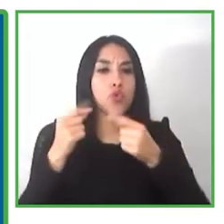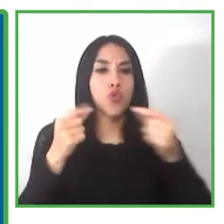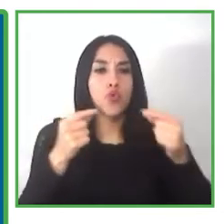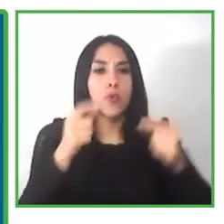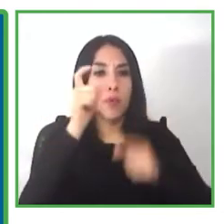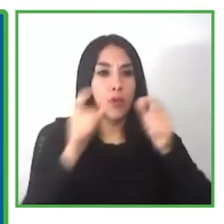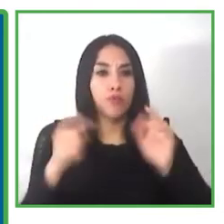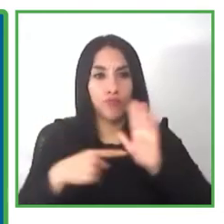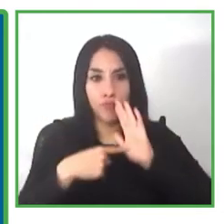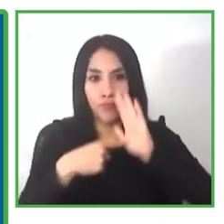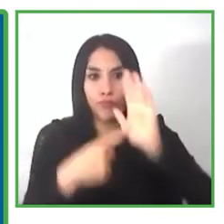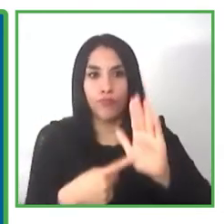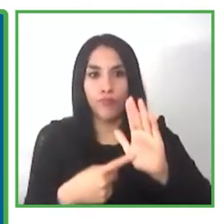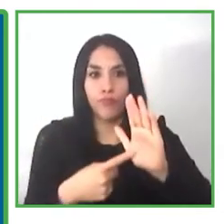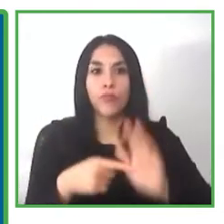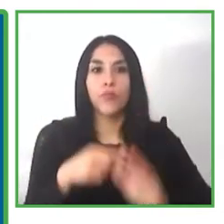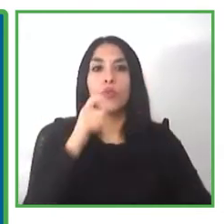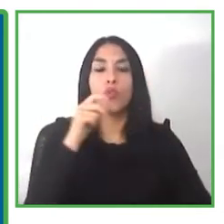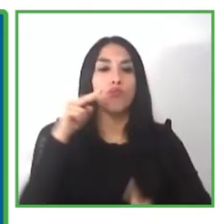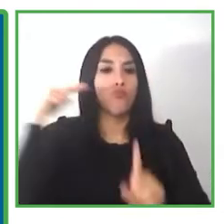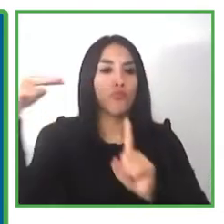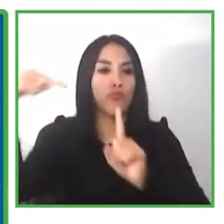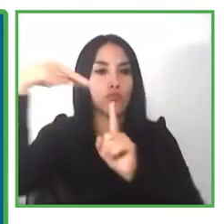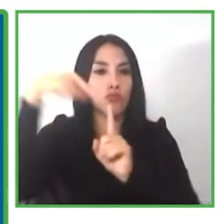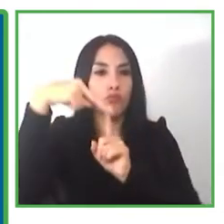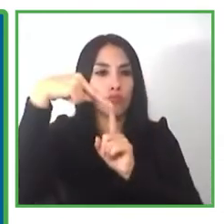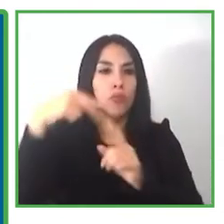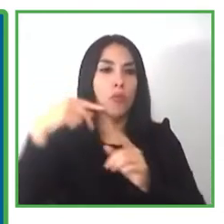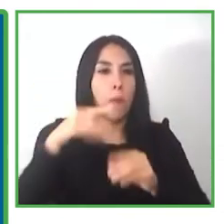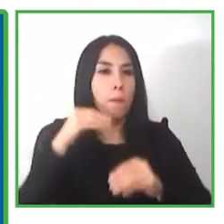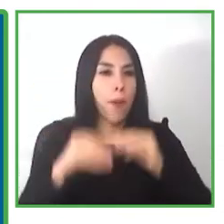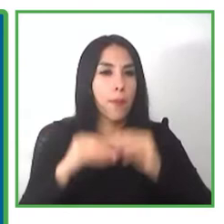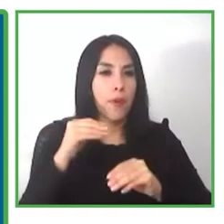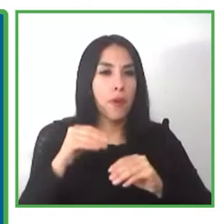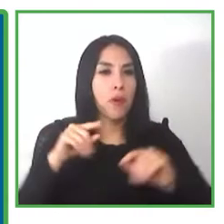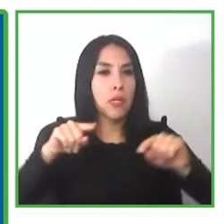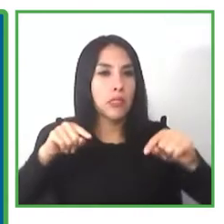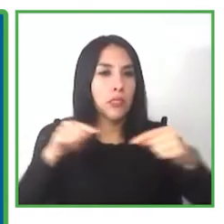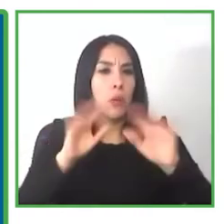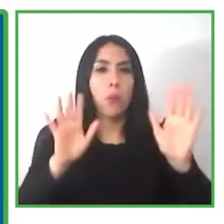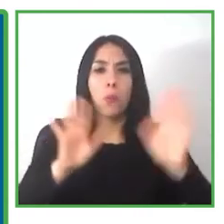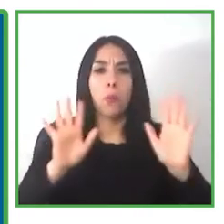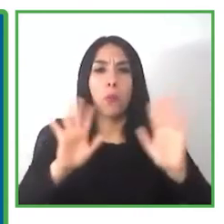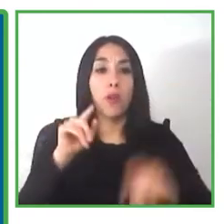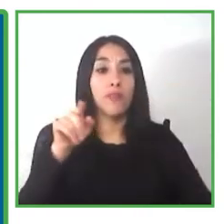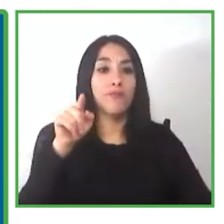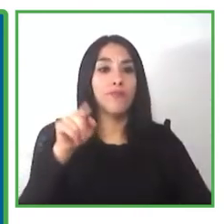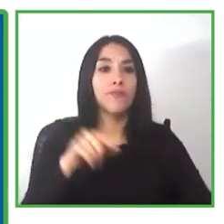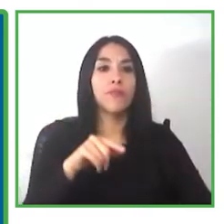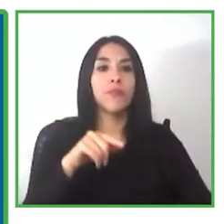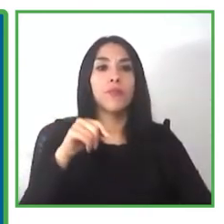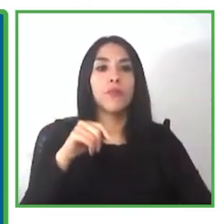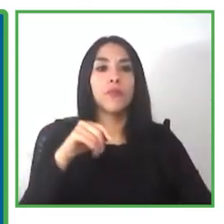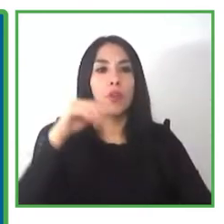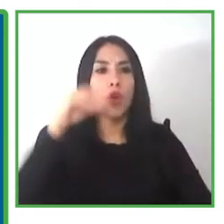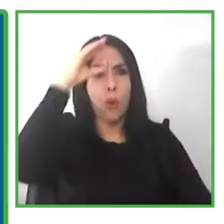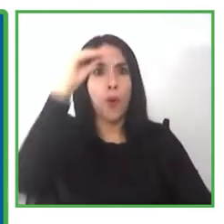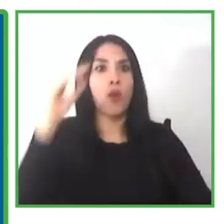see things from a point of view that is not conflictive he's passionate